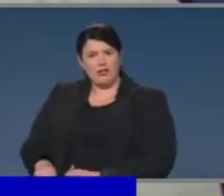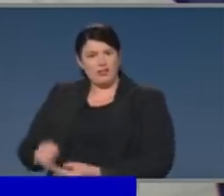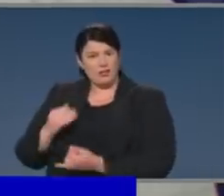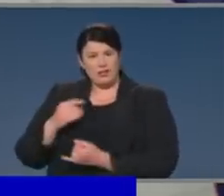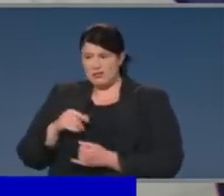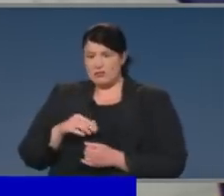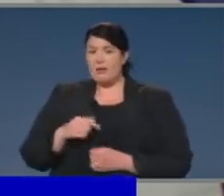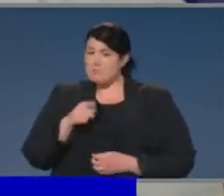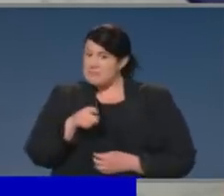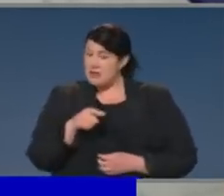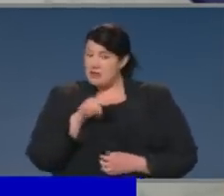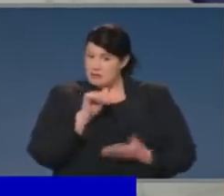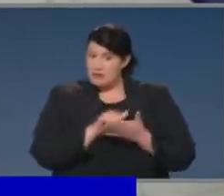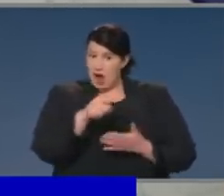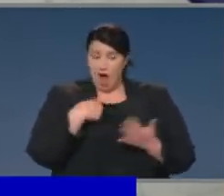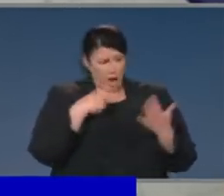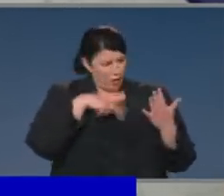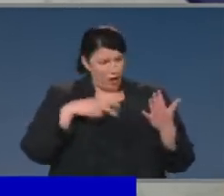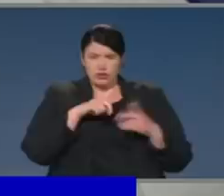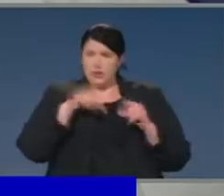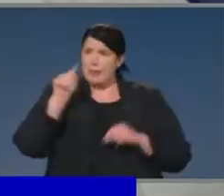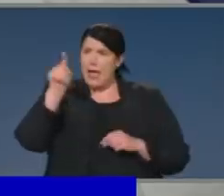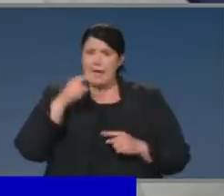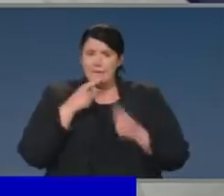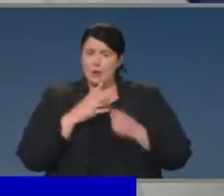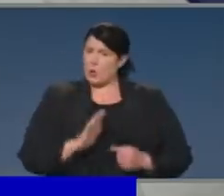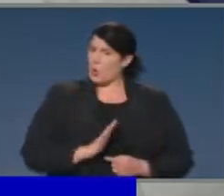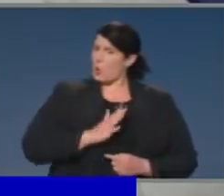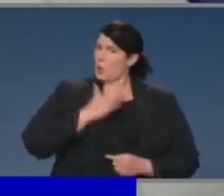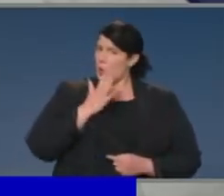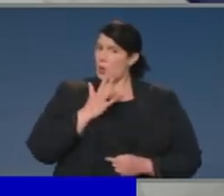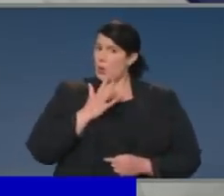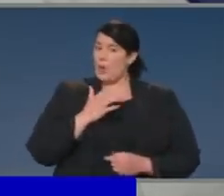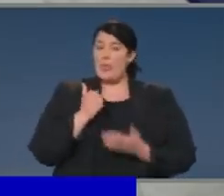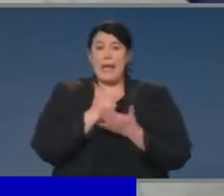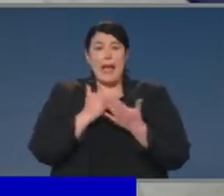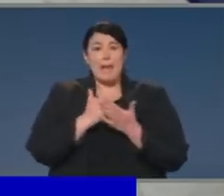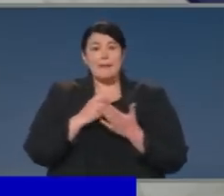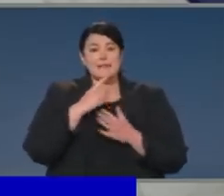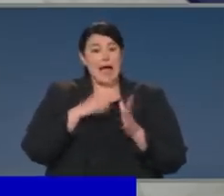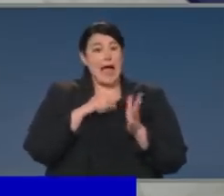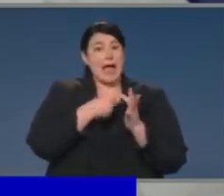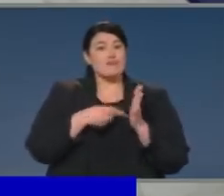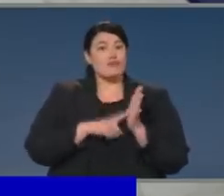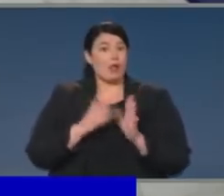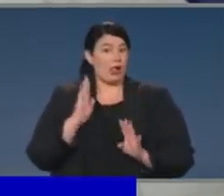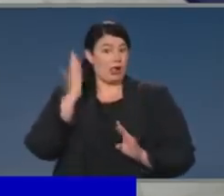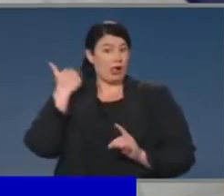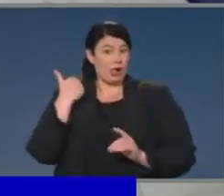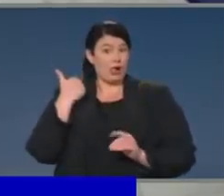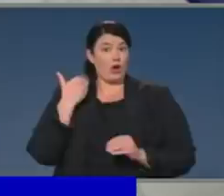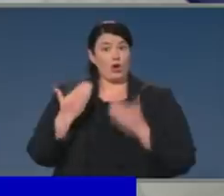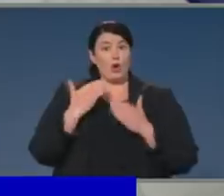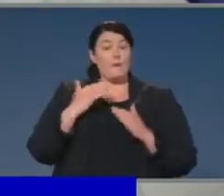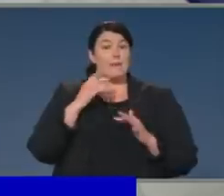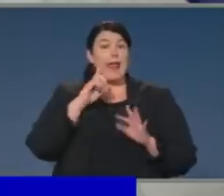I found that really interesting when I saw that last night, that in Japan, the figure actually says that in April, compared to the same period